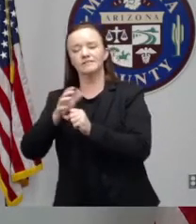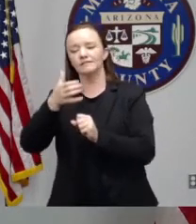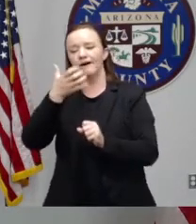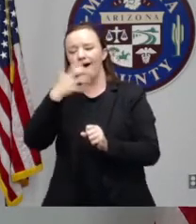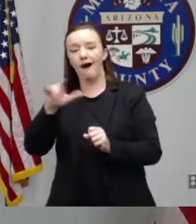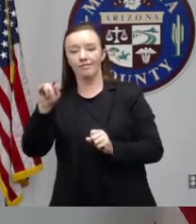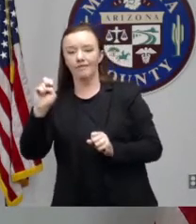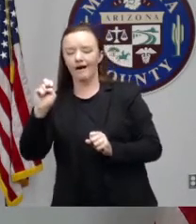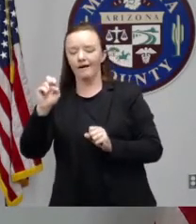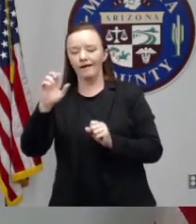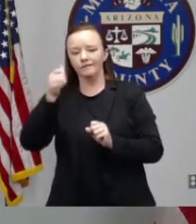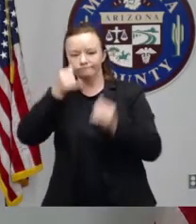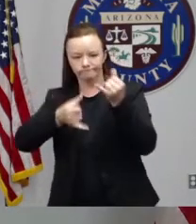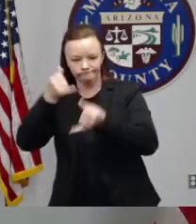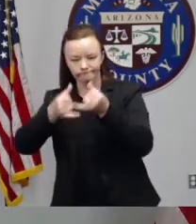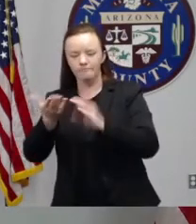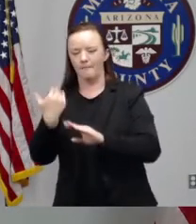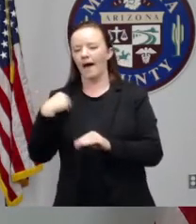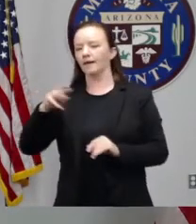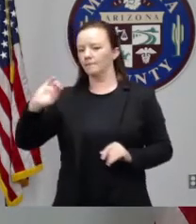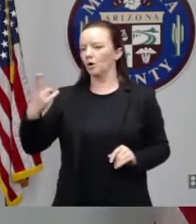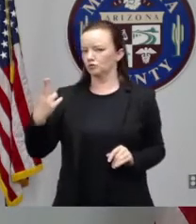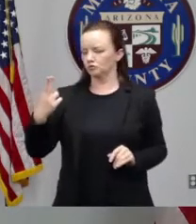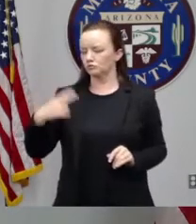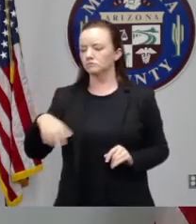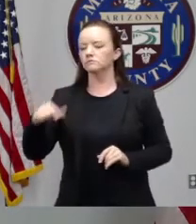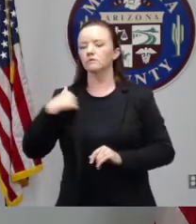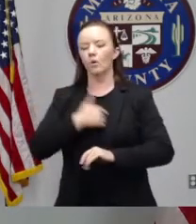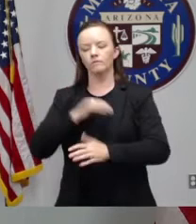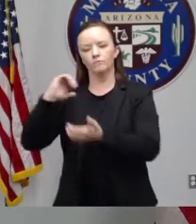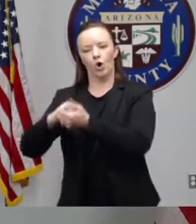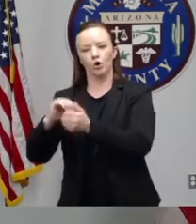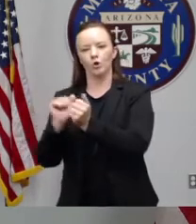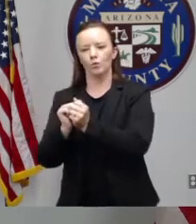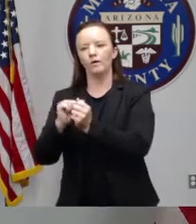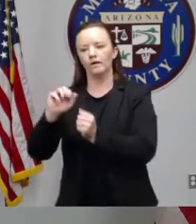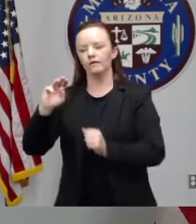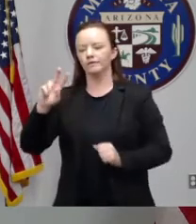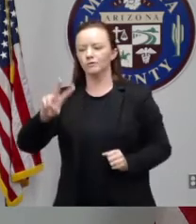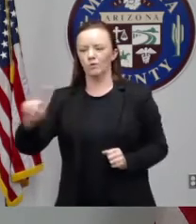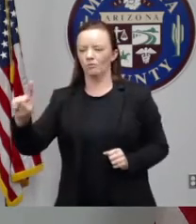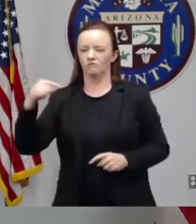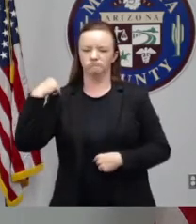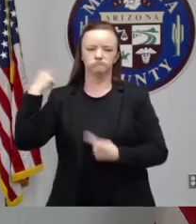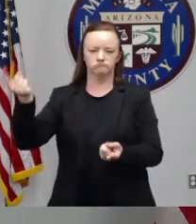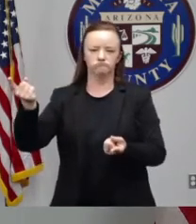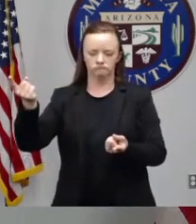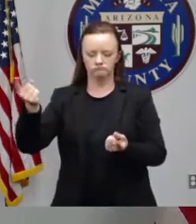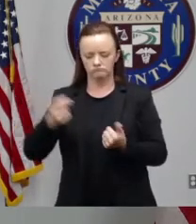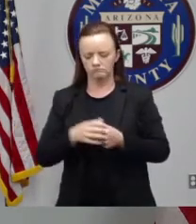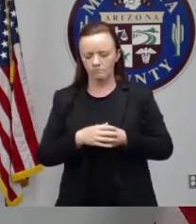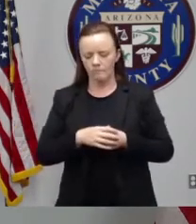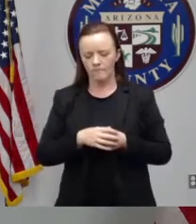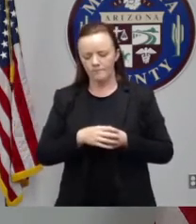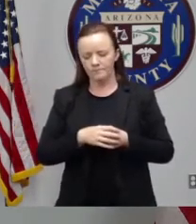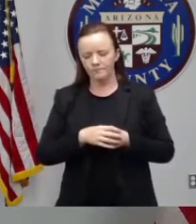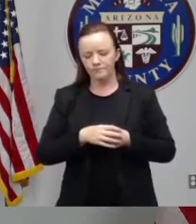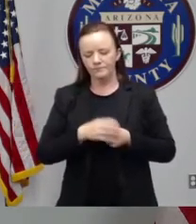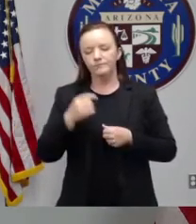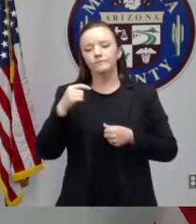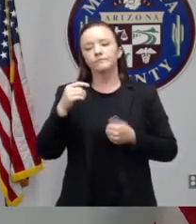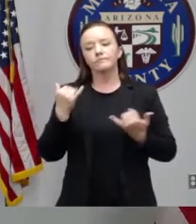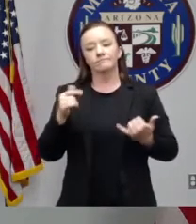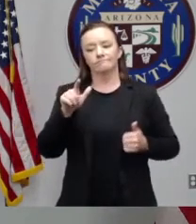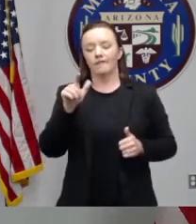hotline, in early March. And so we've had a working relationship with 211 for a long period of time. We